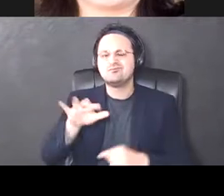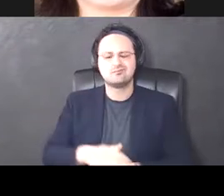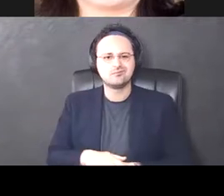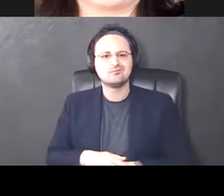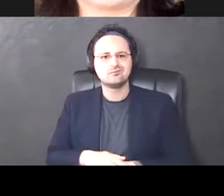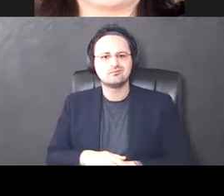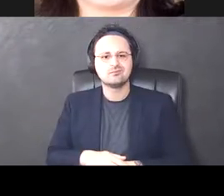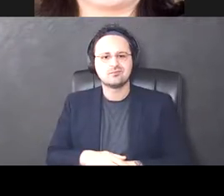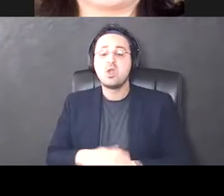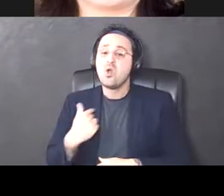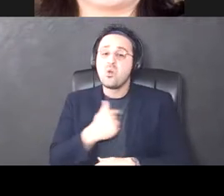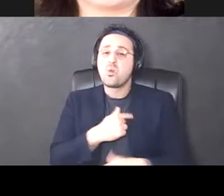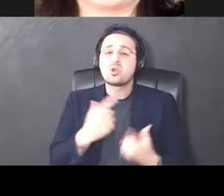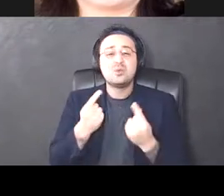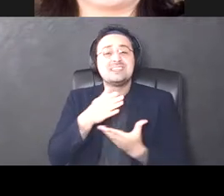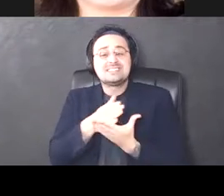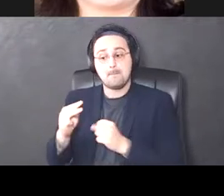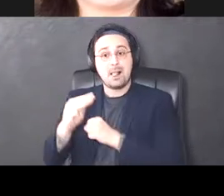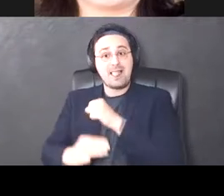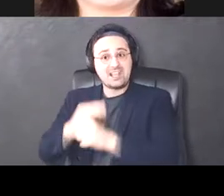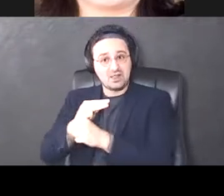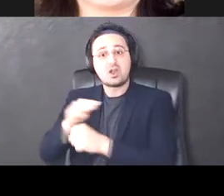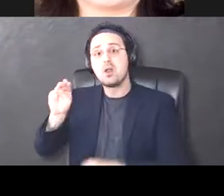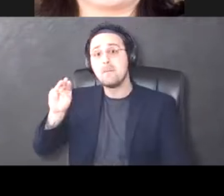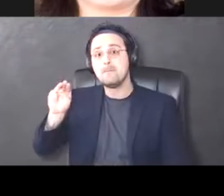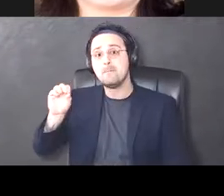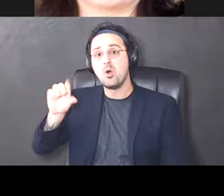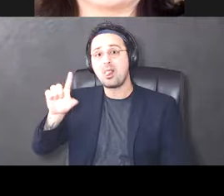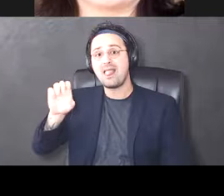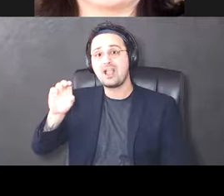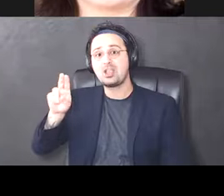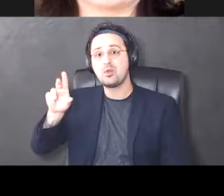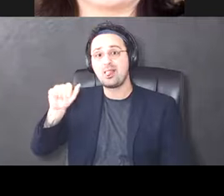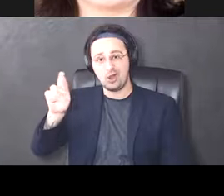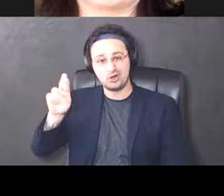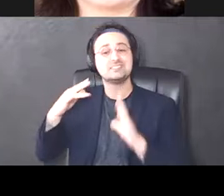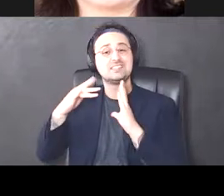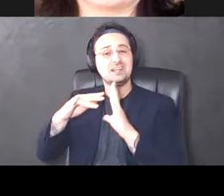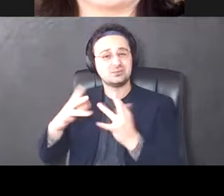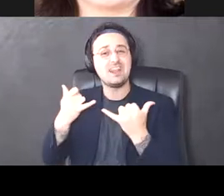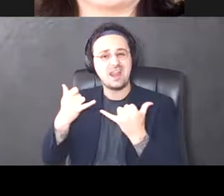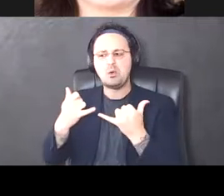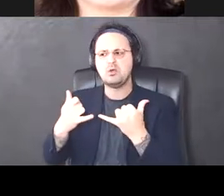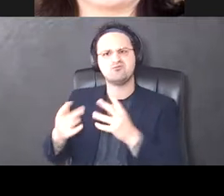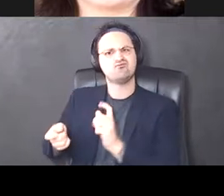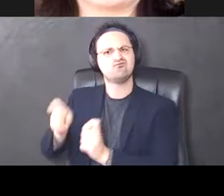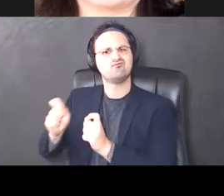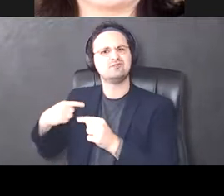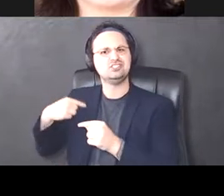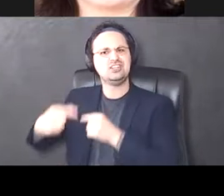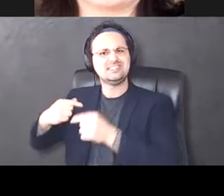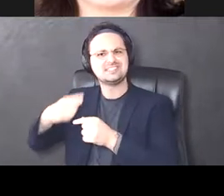Um, and we, we're doing some molecular studies now and we've seen down regulation of some key genes that are important for plasticity, um,